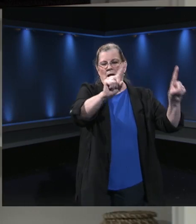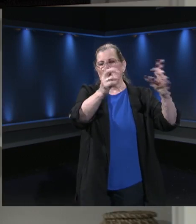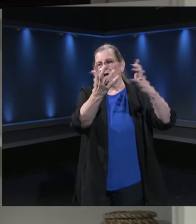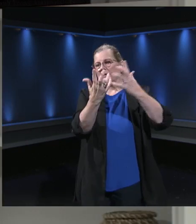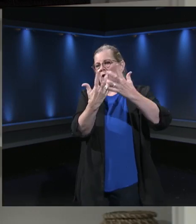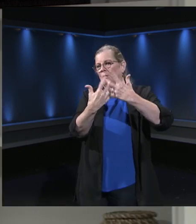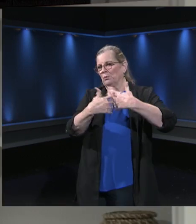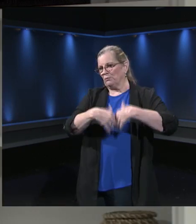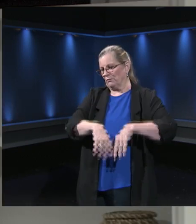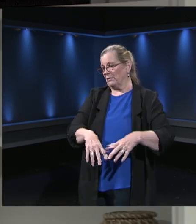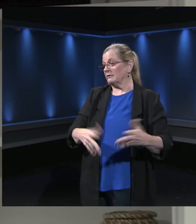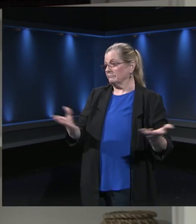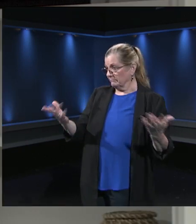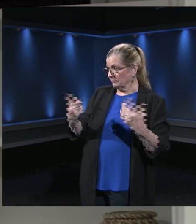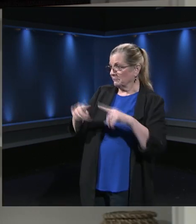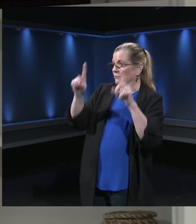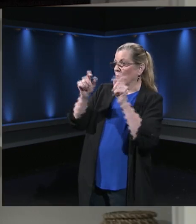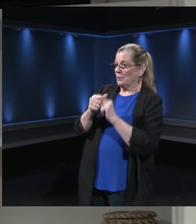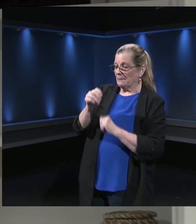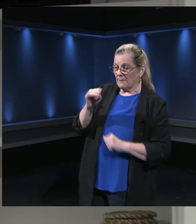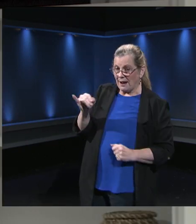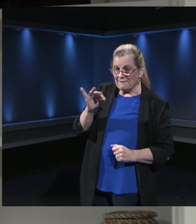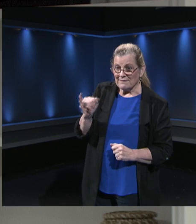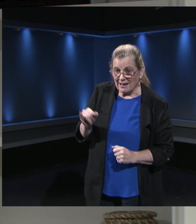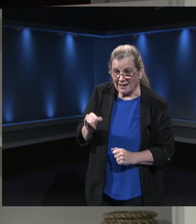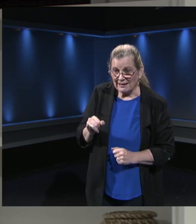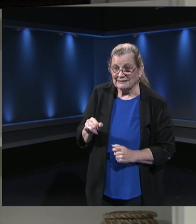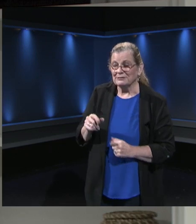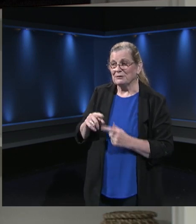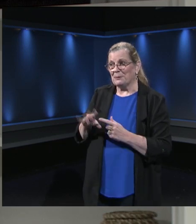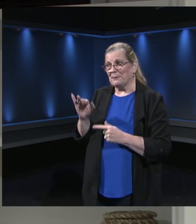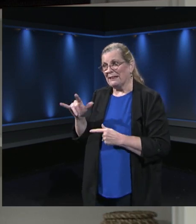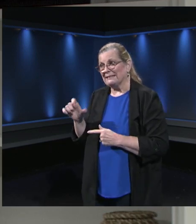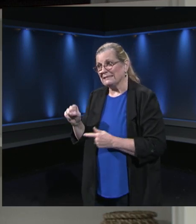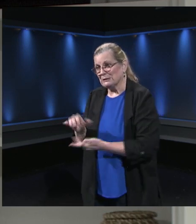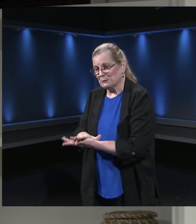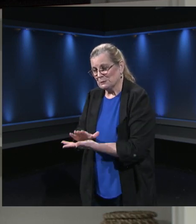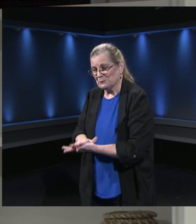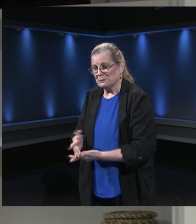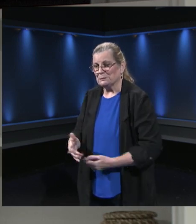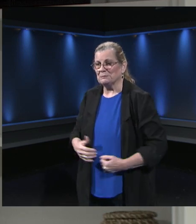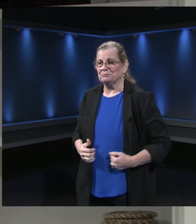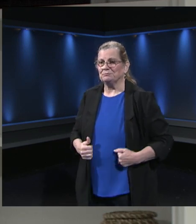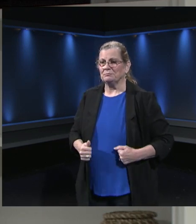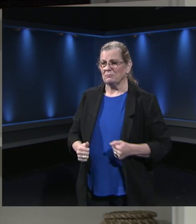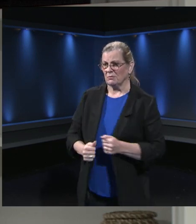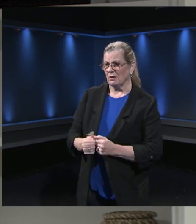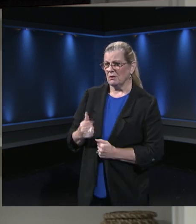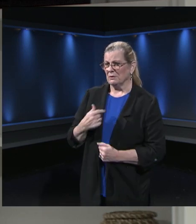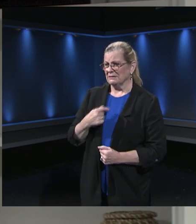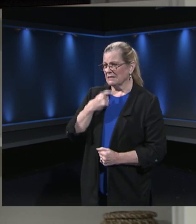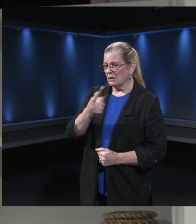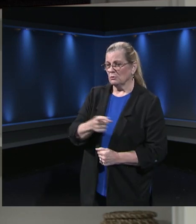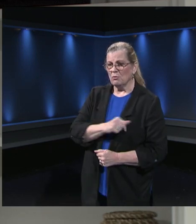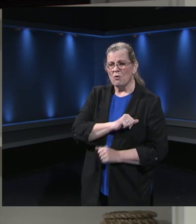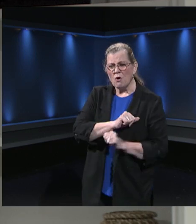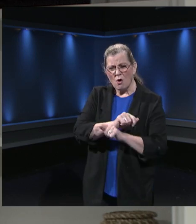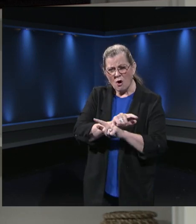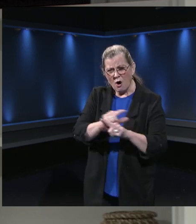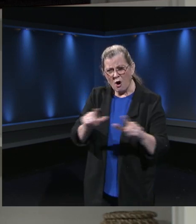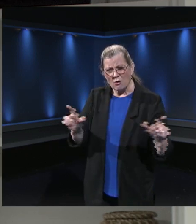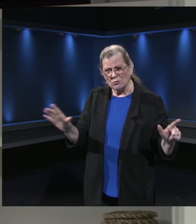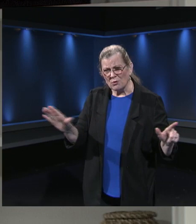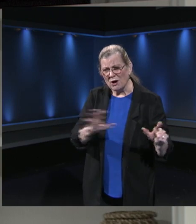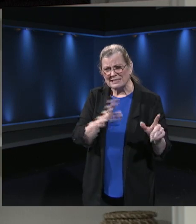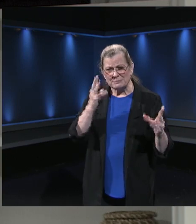in and we'll be bringing them over to Bailey's. I also wanted to say to all of you, as you're experiencing frustrations, teachers at a school,